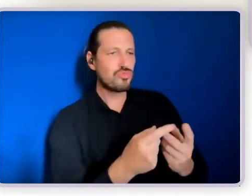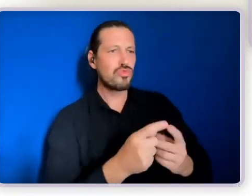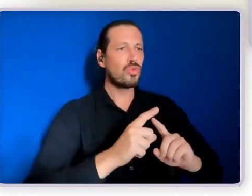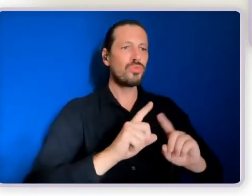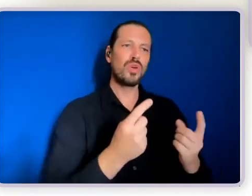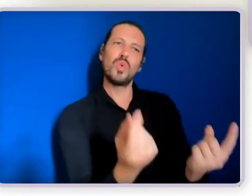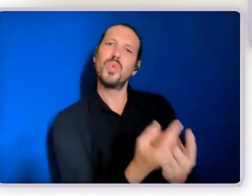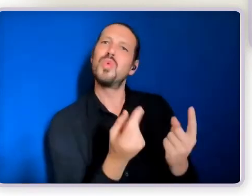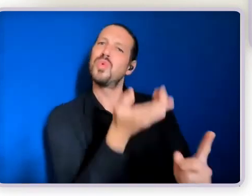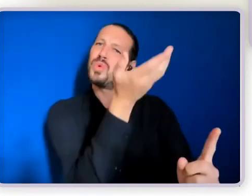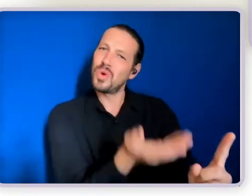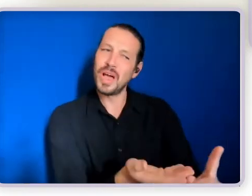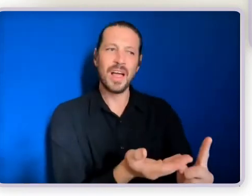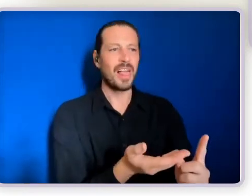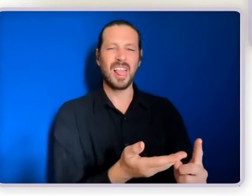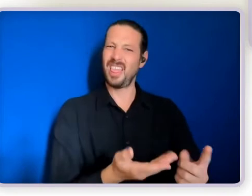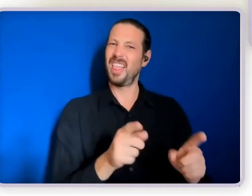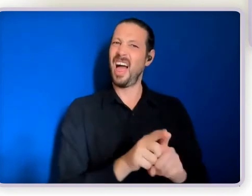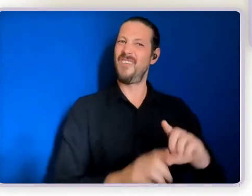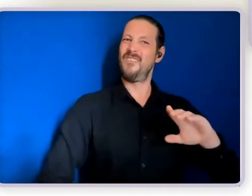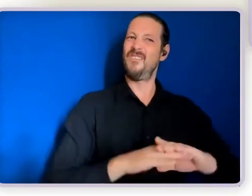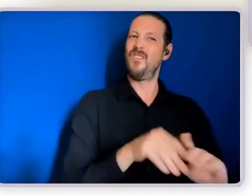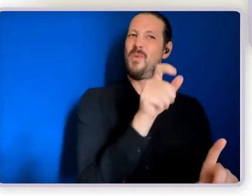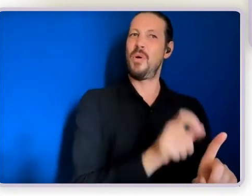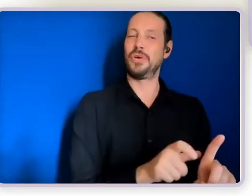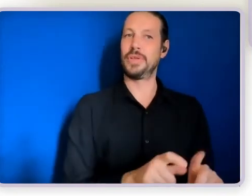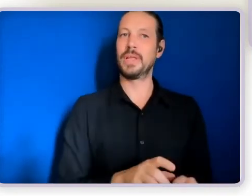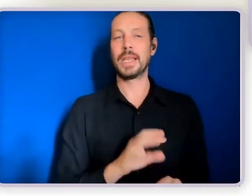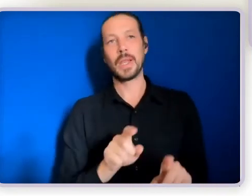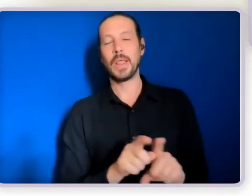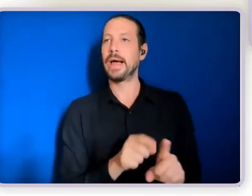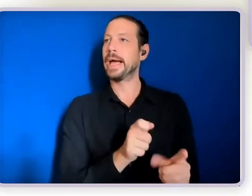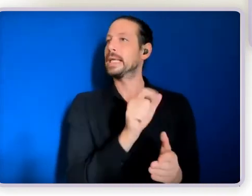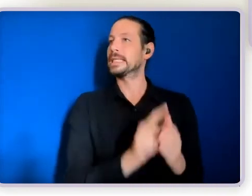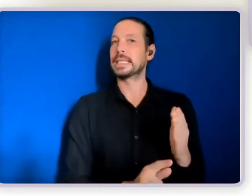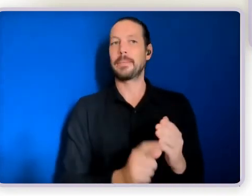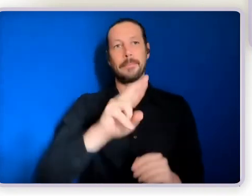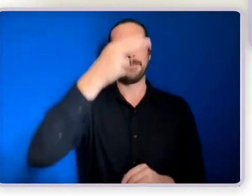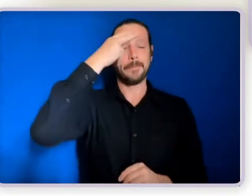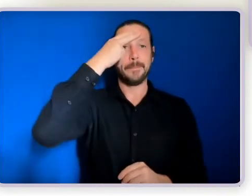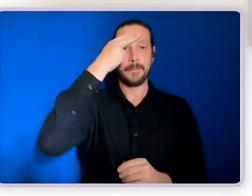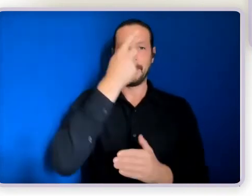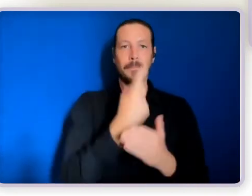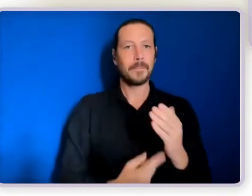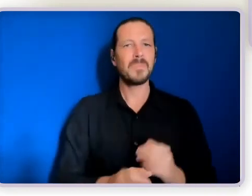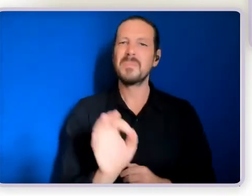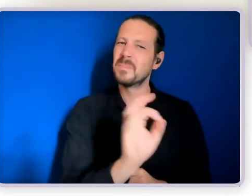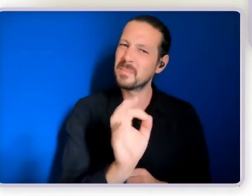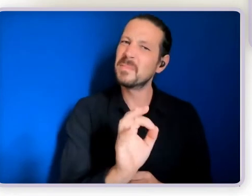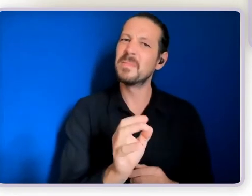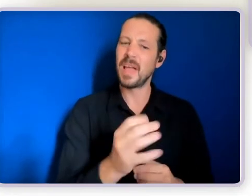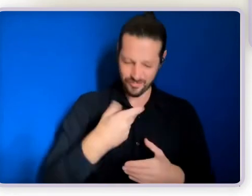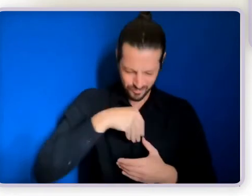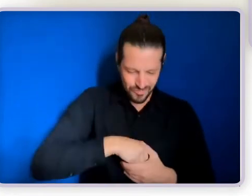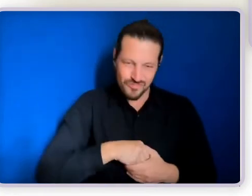unique and whole not just seen as for their disability people consider them worthy of attention and